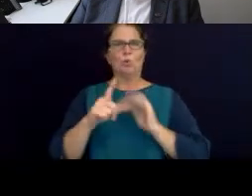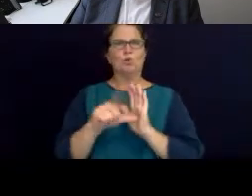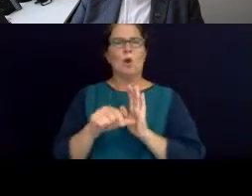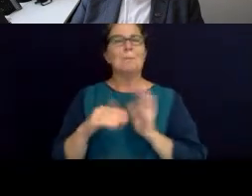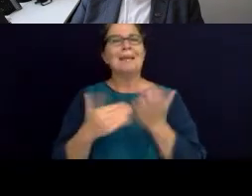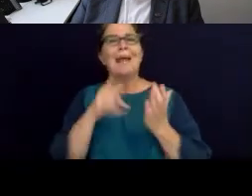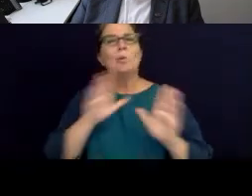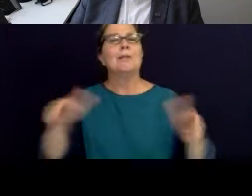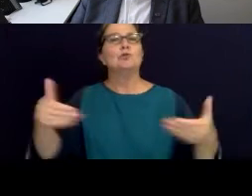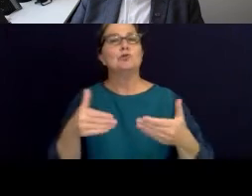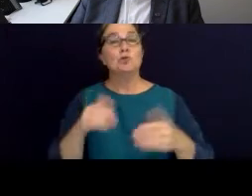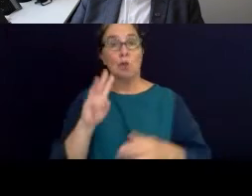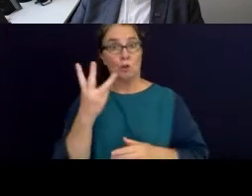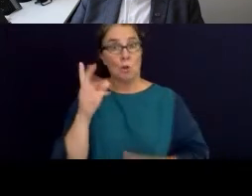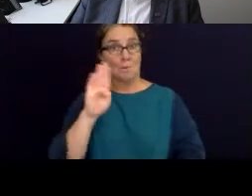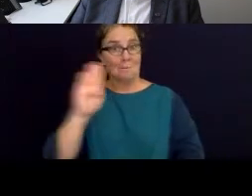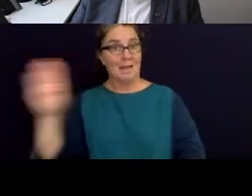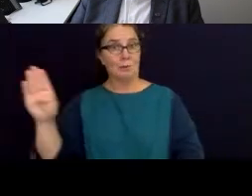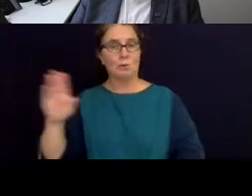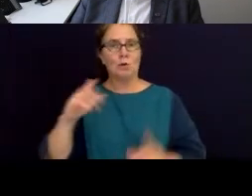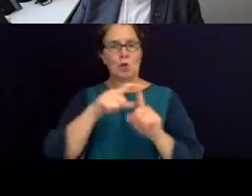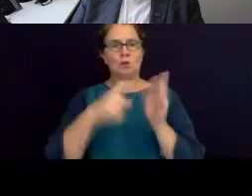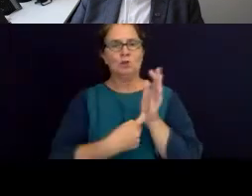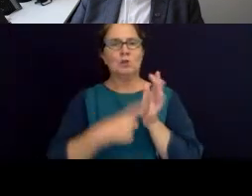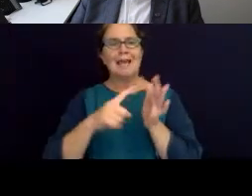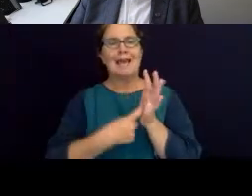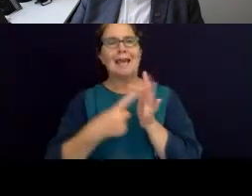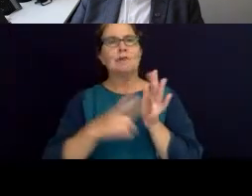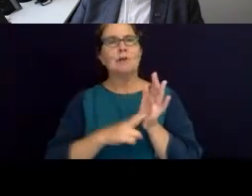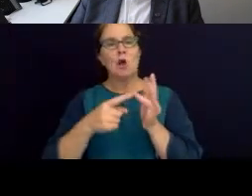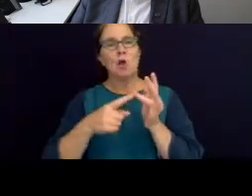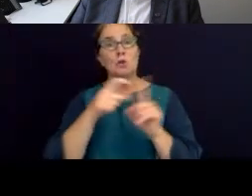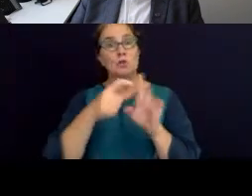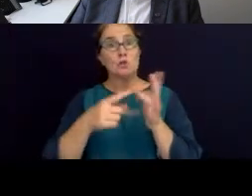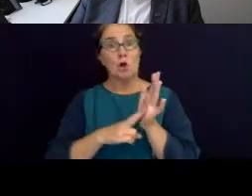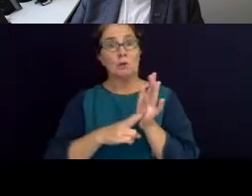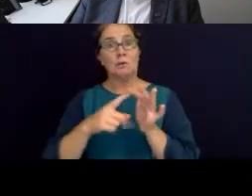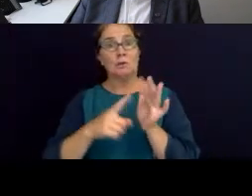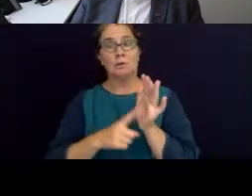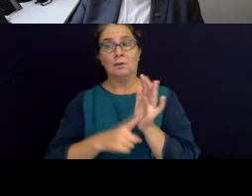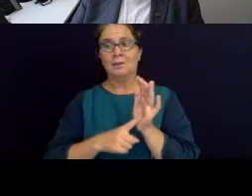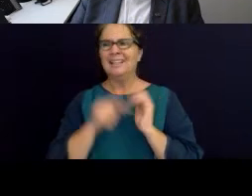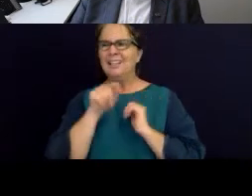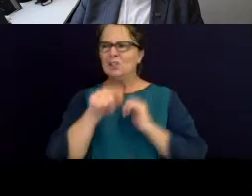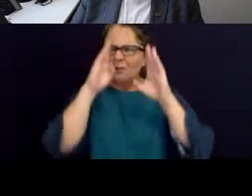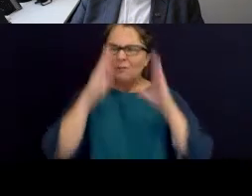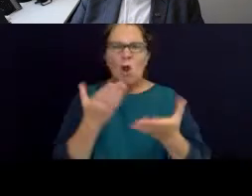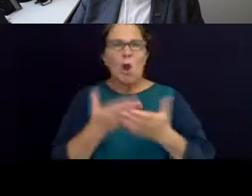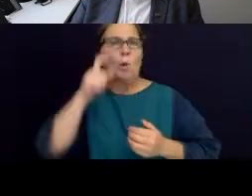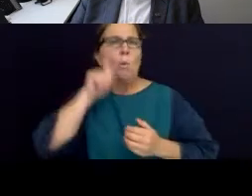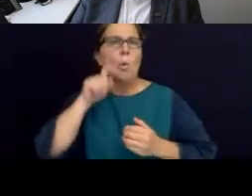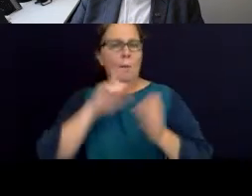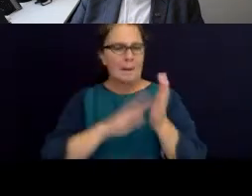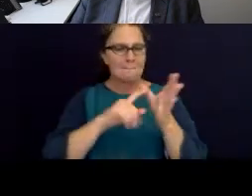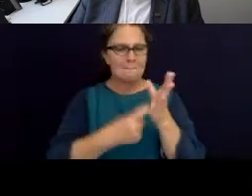Dr Erin O'Donnell. She's a water law and policy specialist. She focuses on water markets, environmental flows